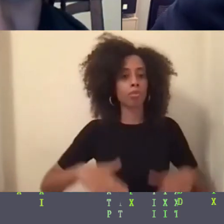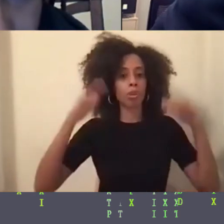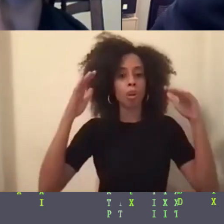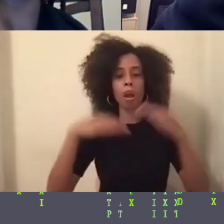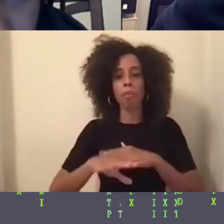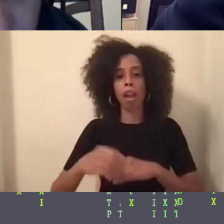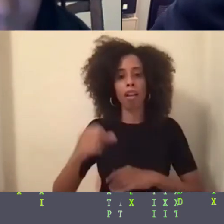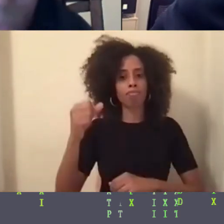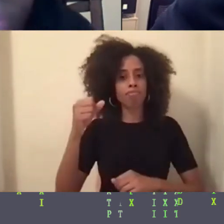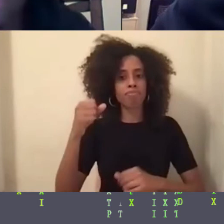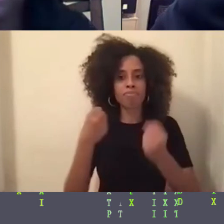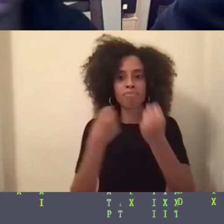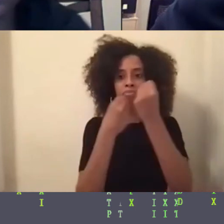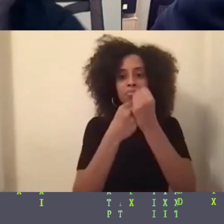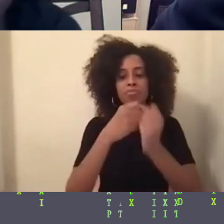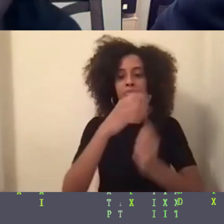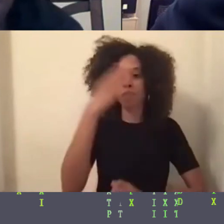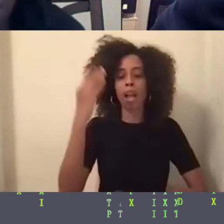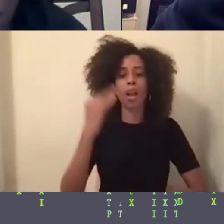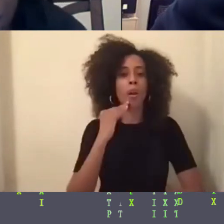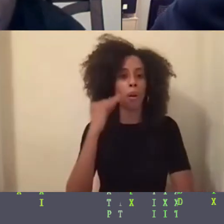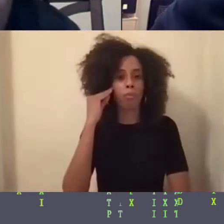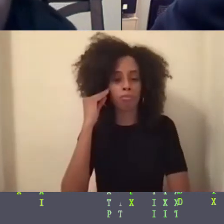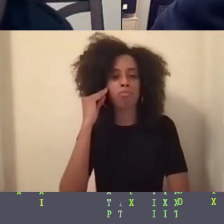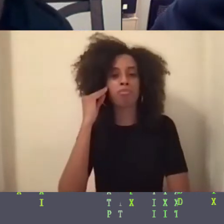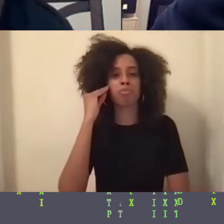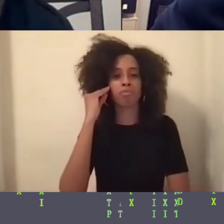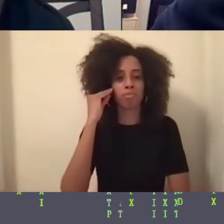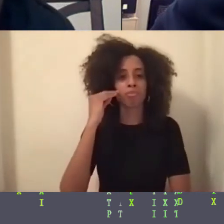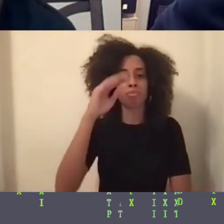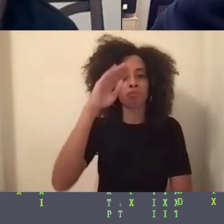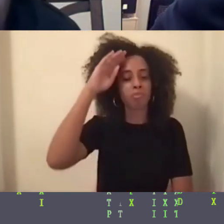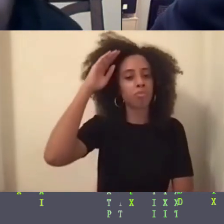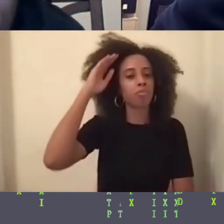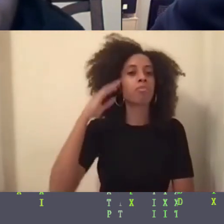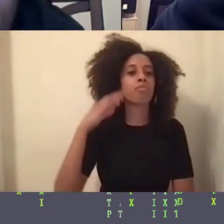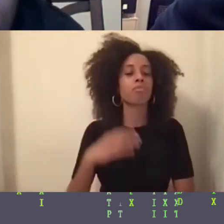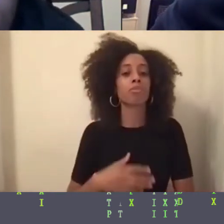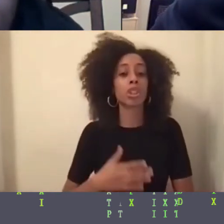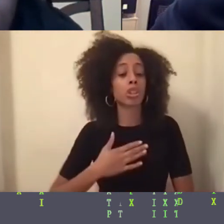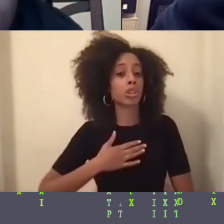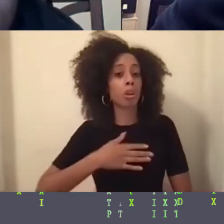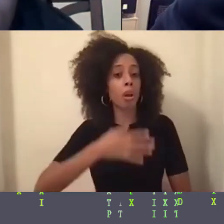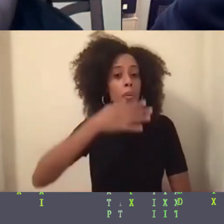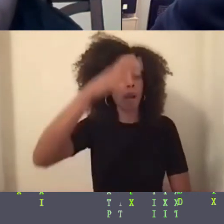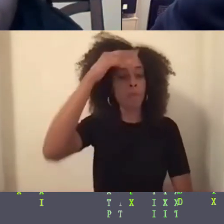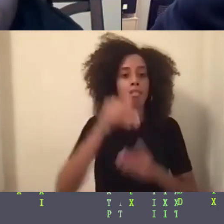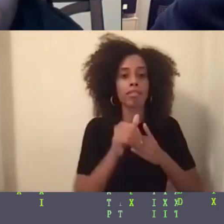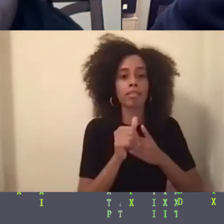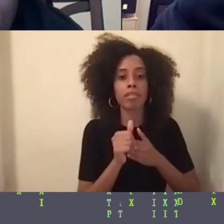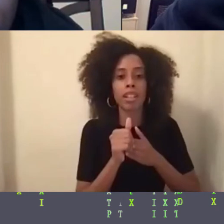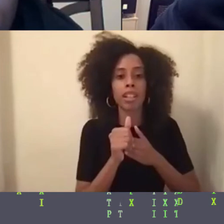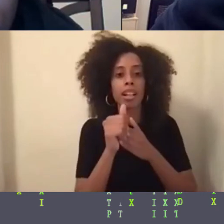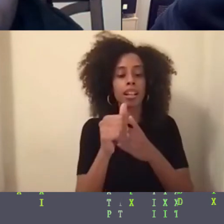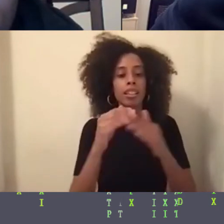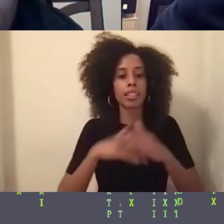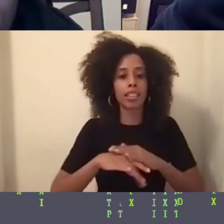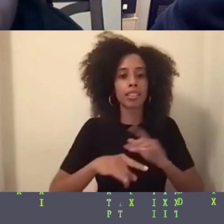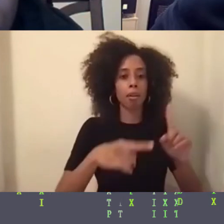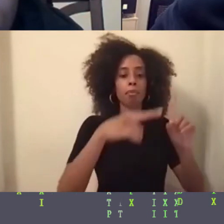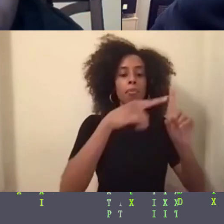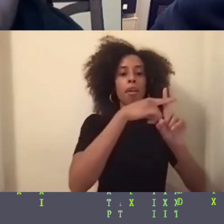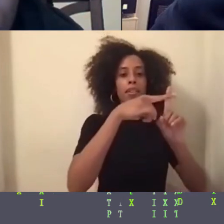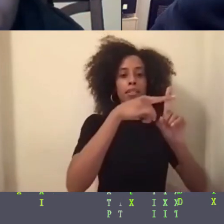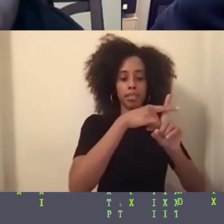Um, so my parents, um, guided my siblings and I into really, really positive, I want to say,